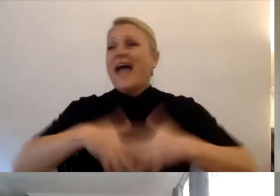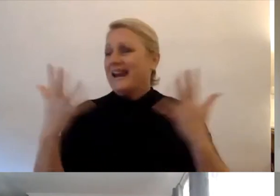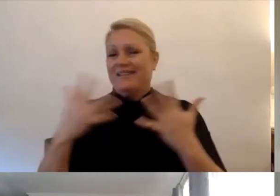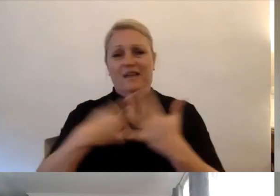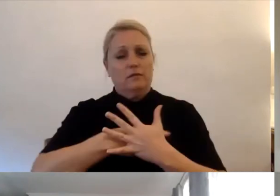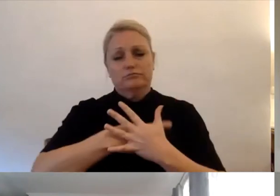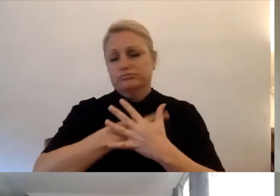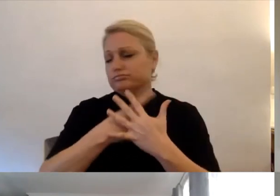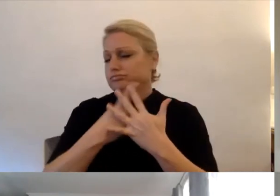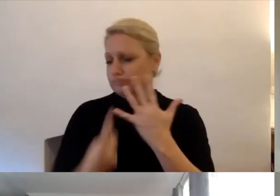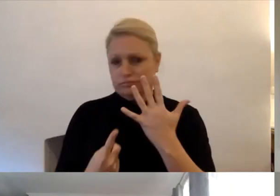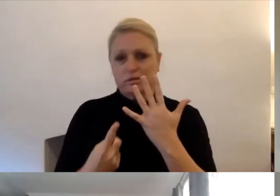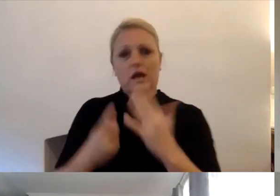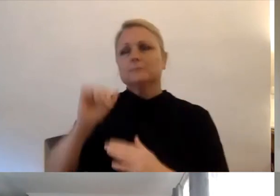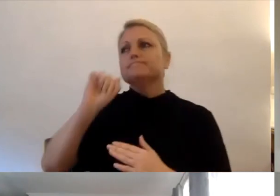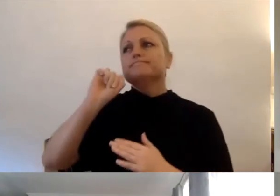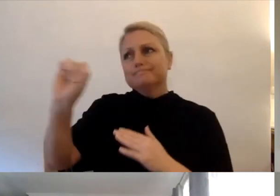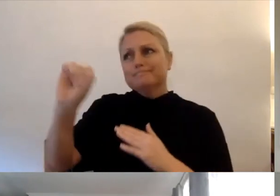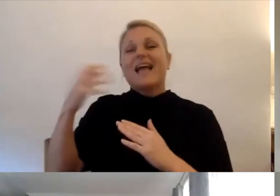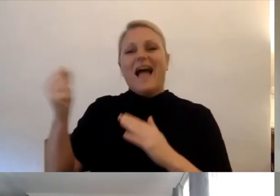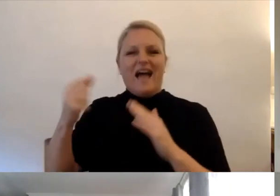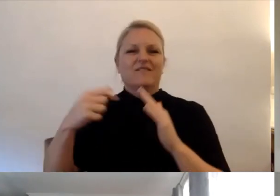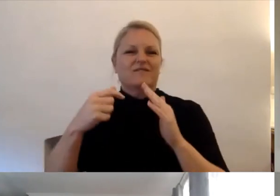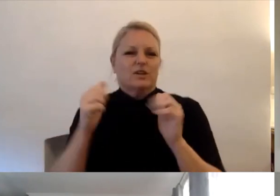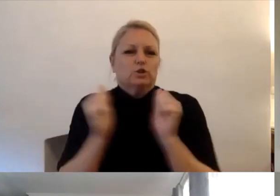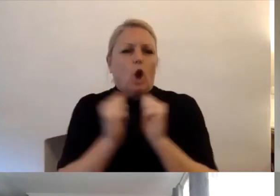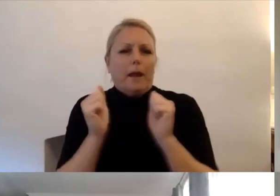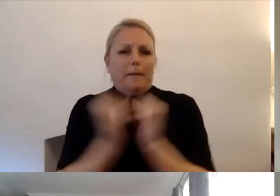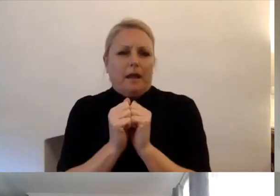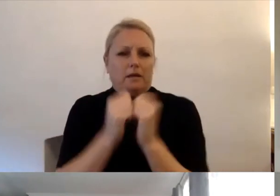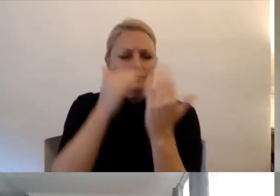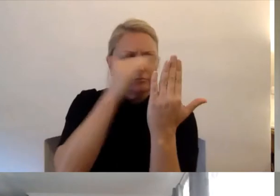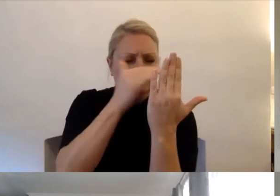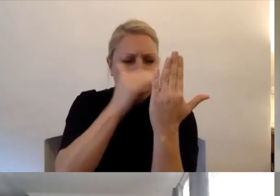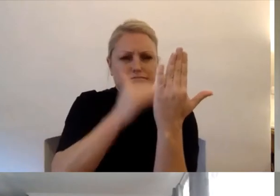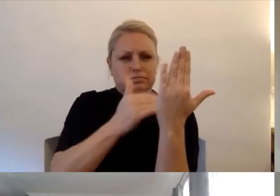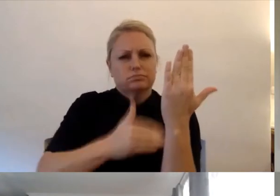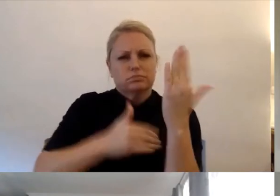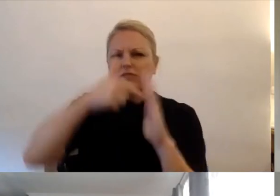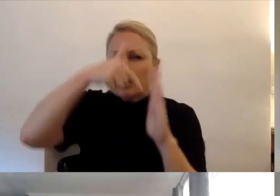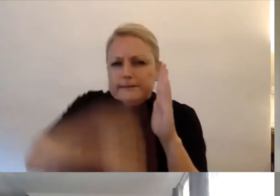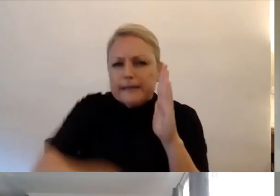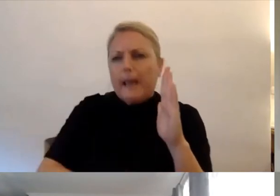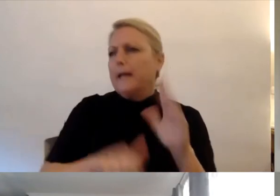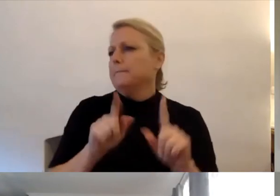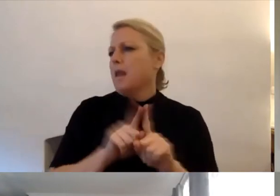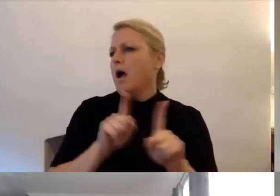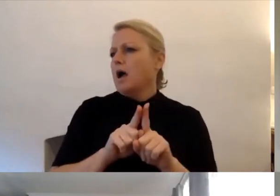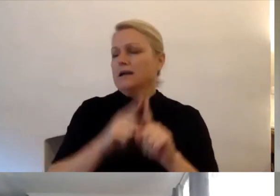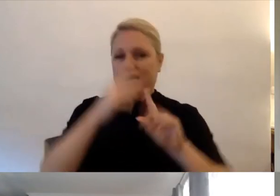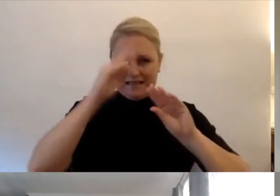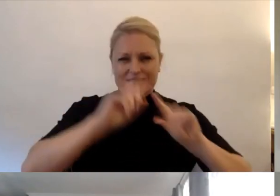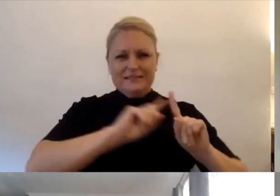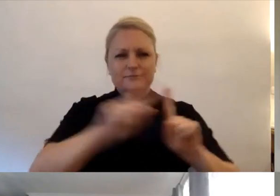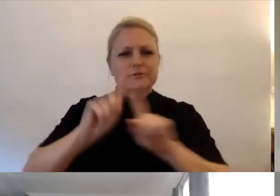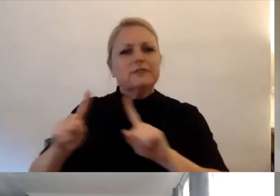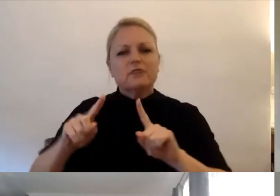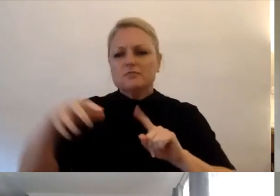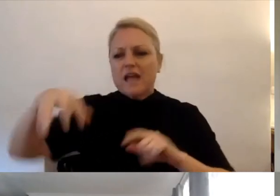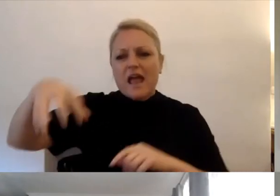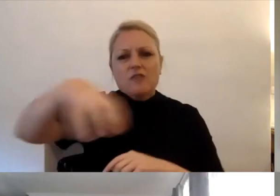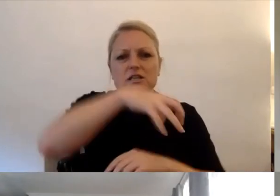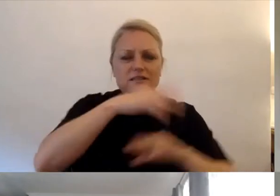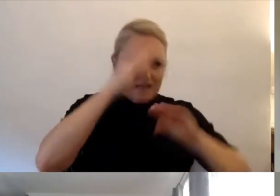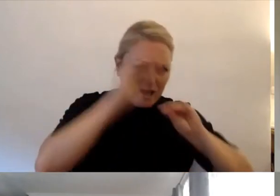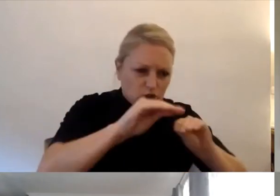of Rights. They're very broad and relate to matters that I mentioned about education, health, discrimination, all sorts of things.